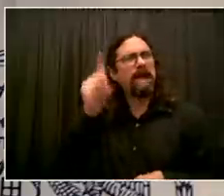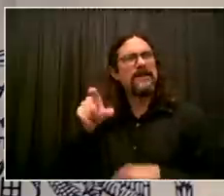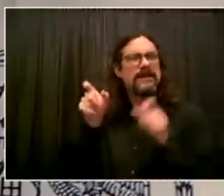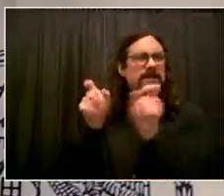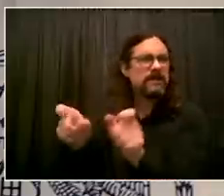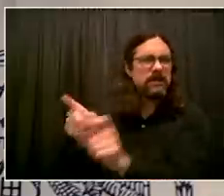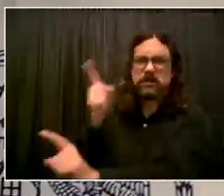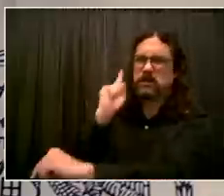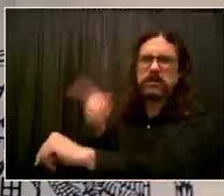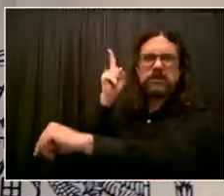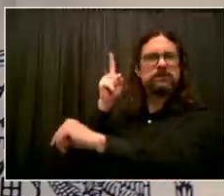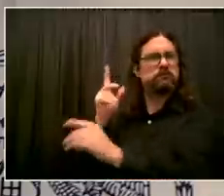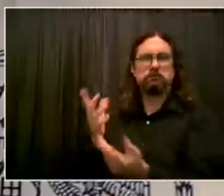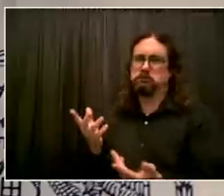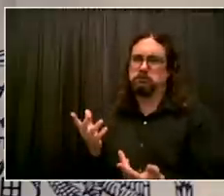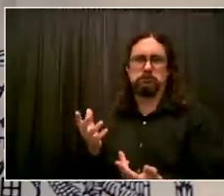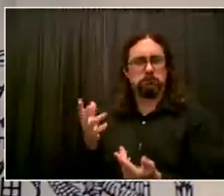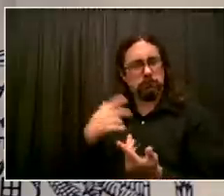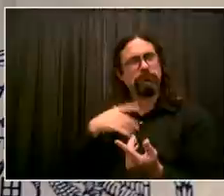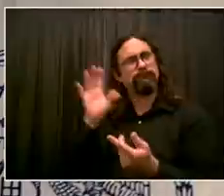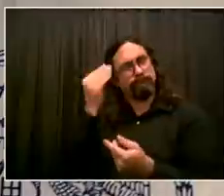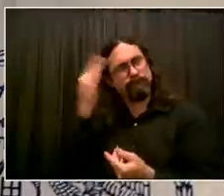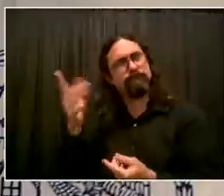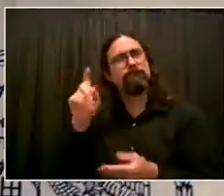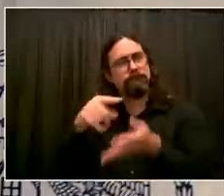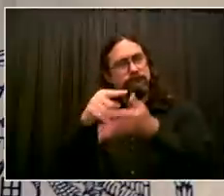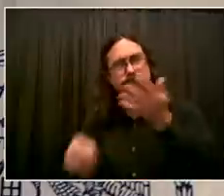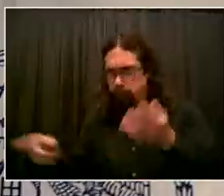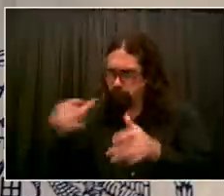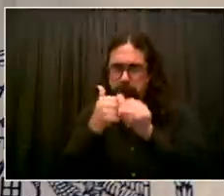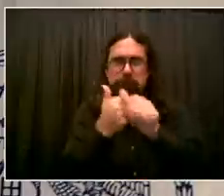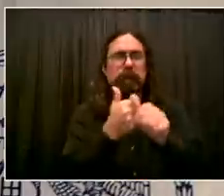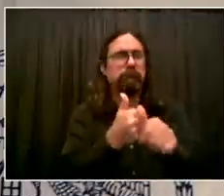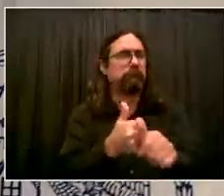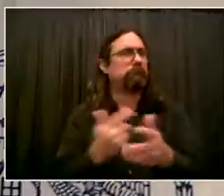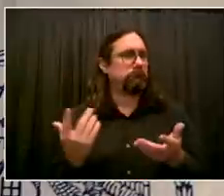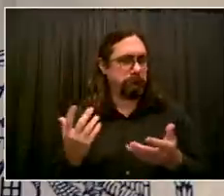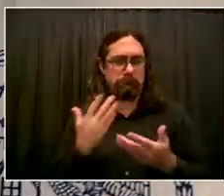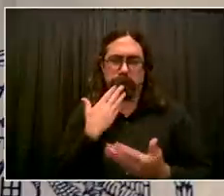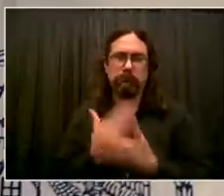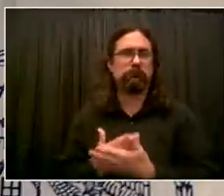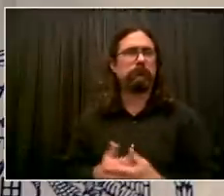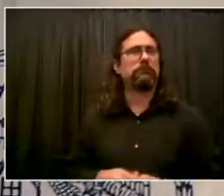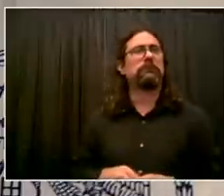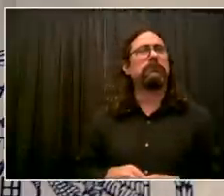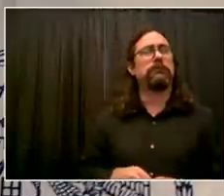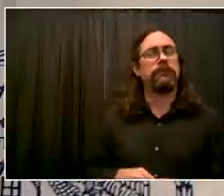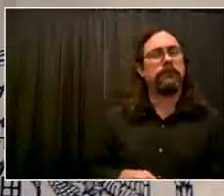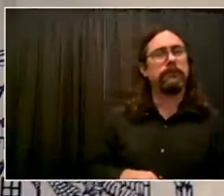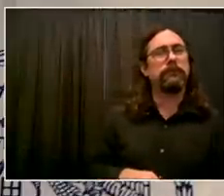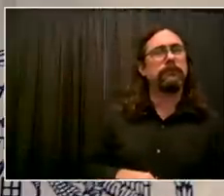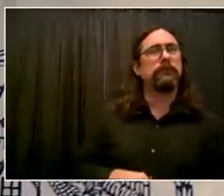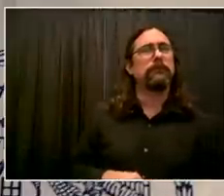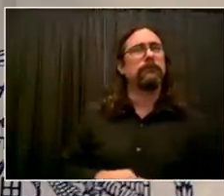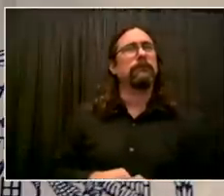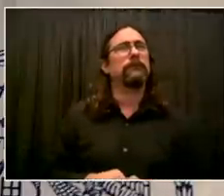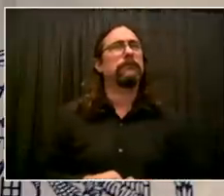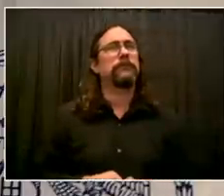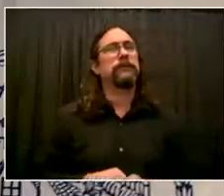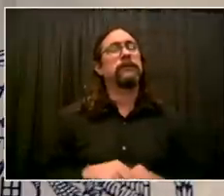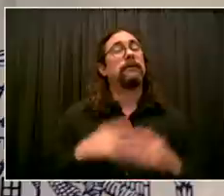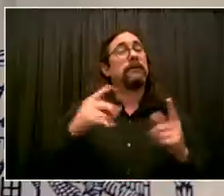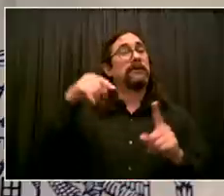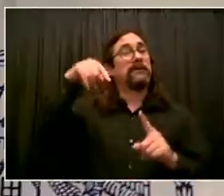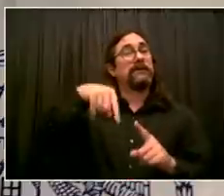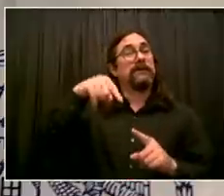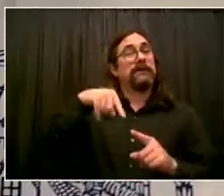Let's get ready for this vaccine mandate to take full effect as soon as we get through this court process. But look at these numbers already. For everyone, especially